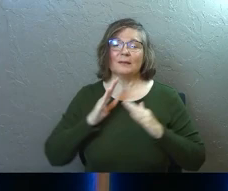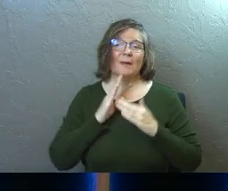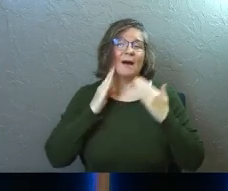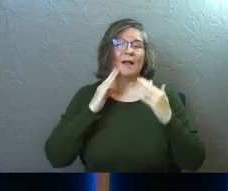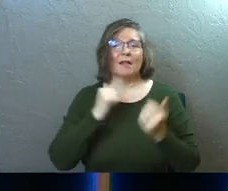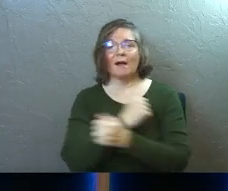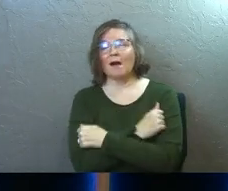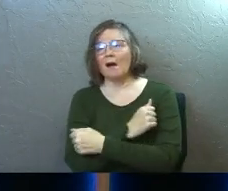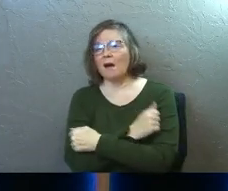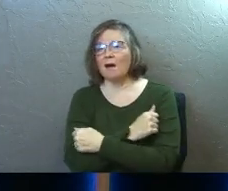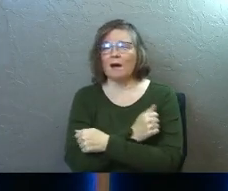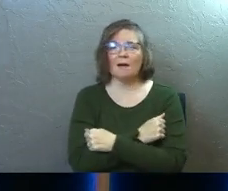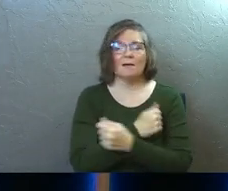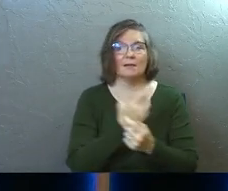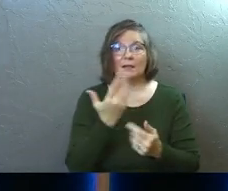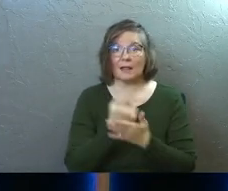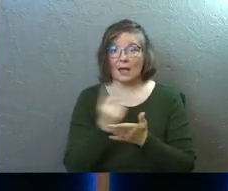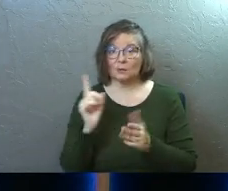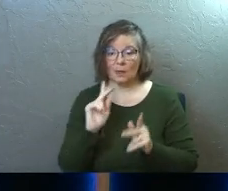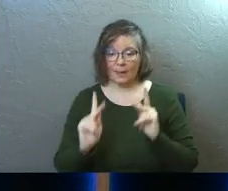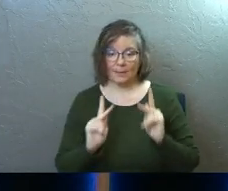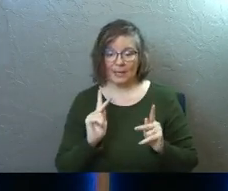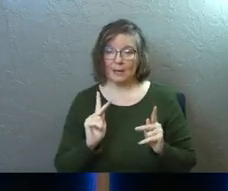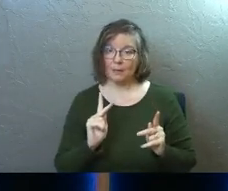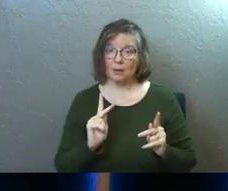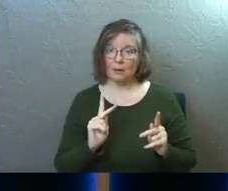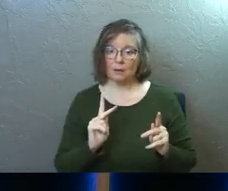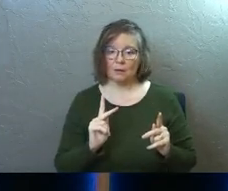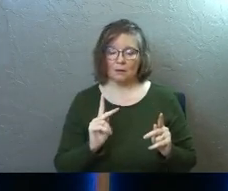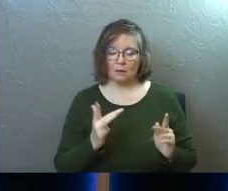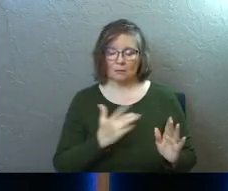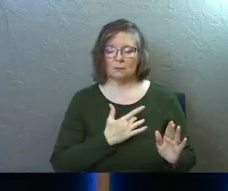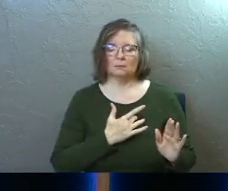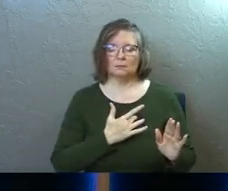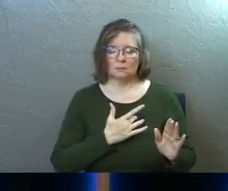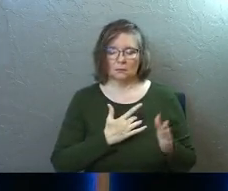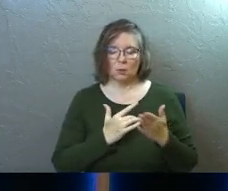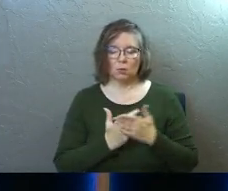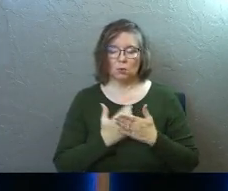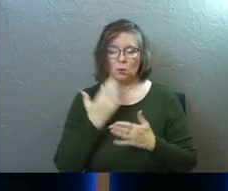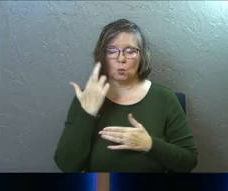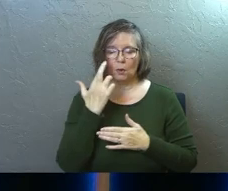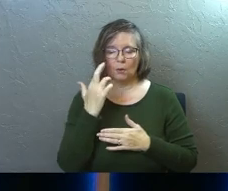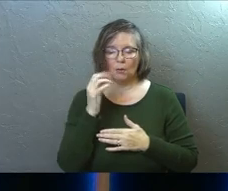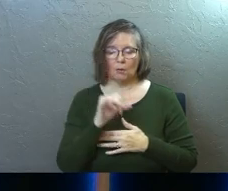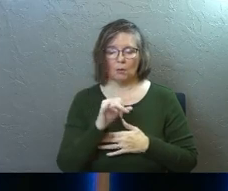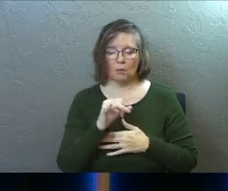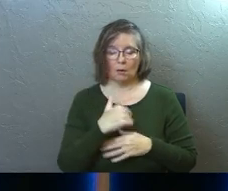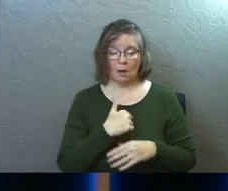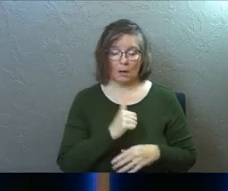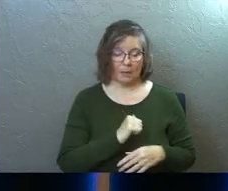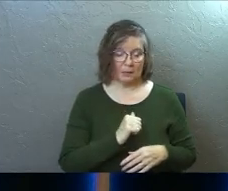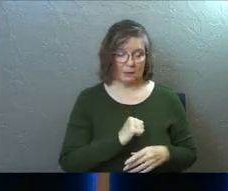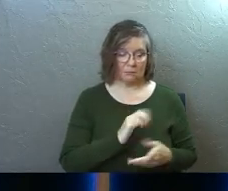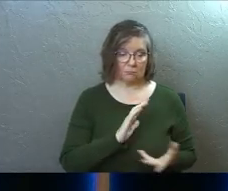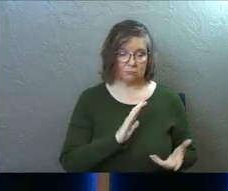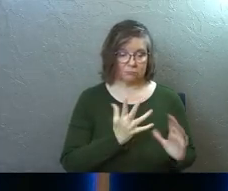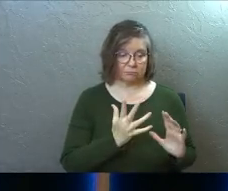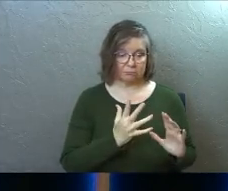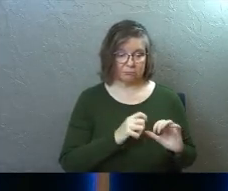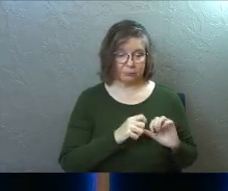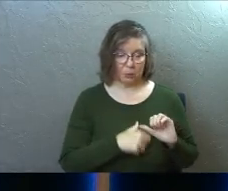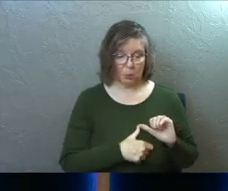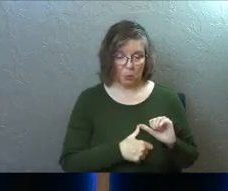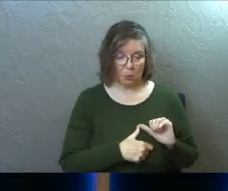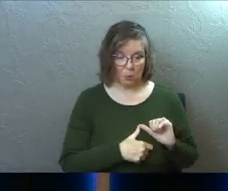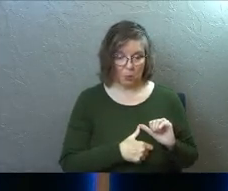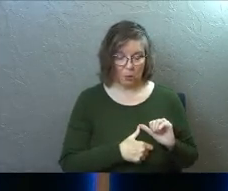going and hugs going last week as people kind of came to this new realization of just how broken they were and how much they need God